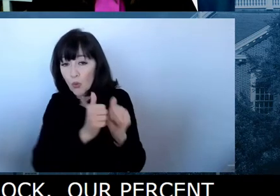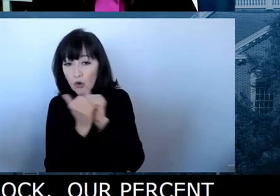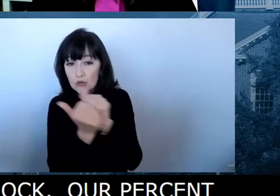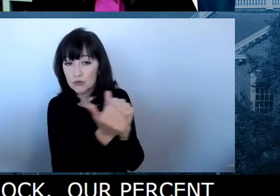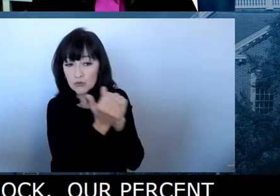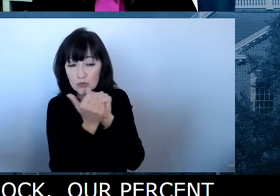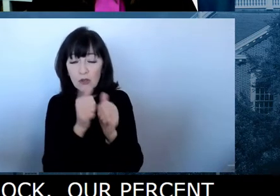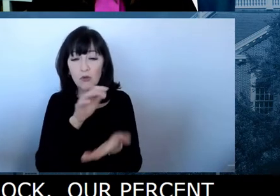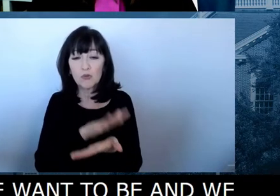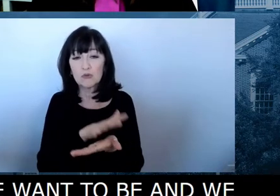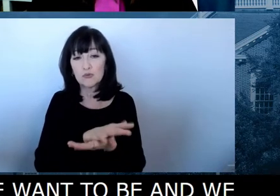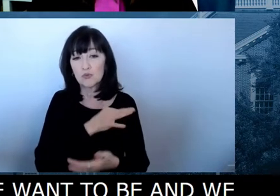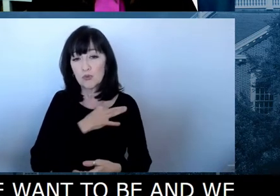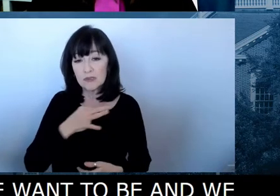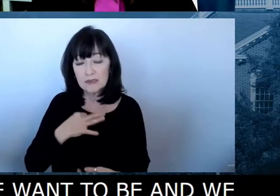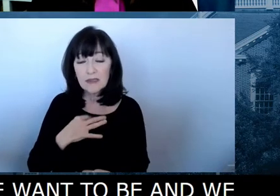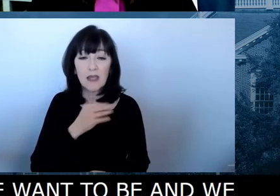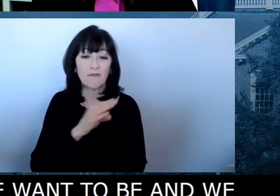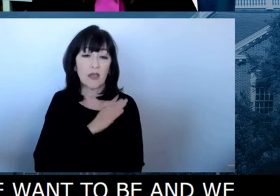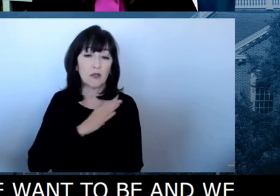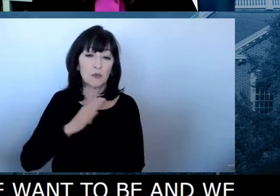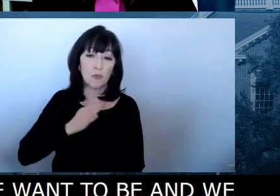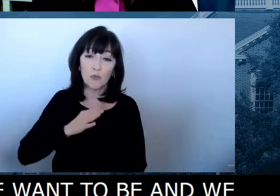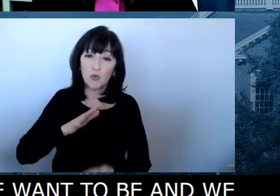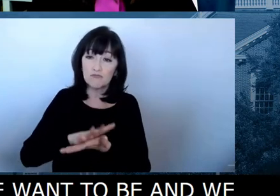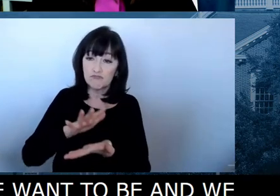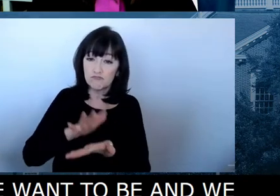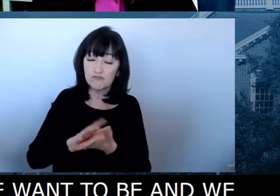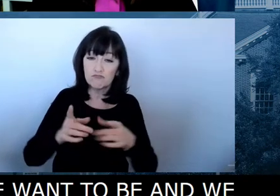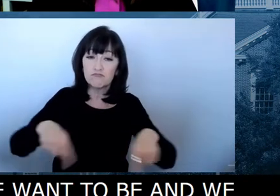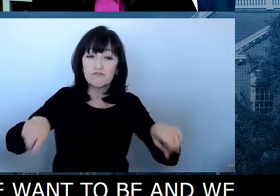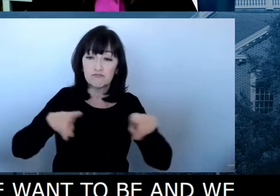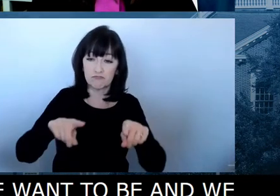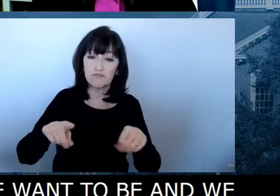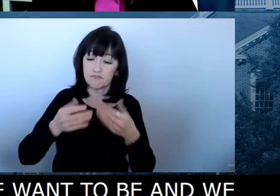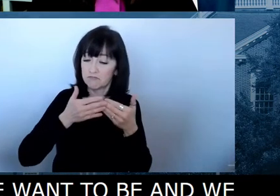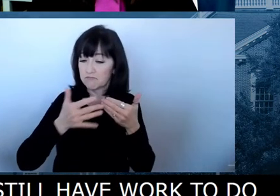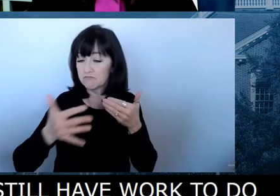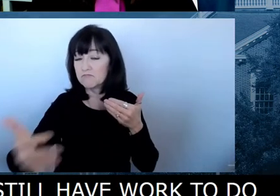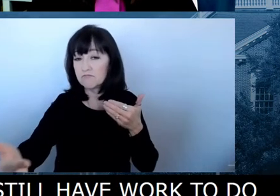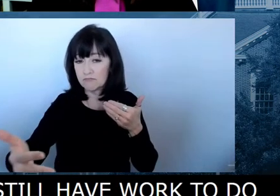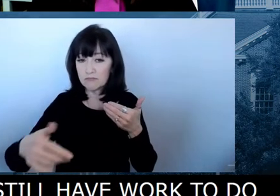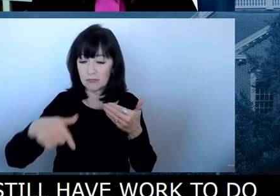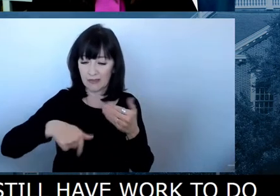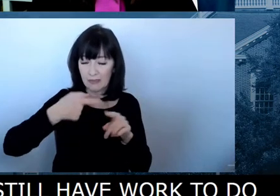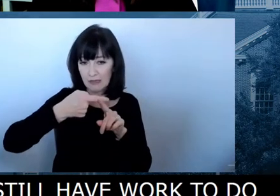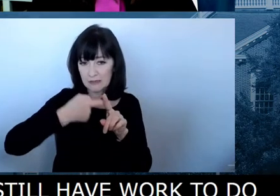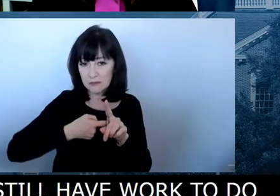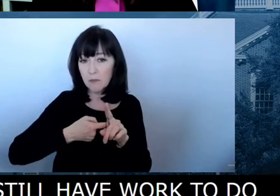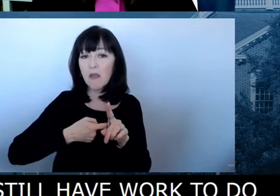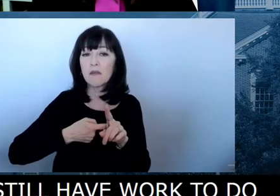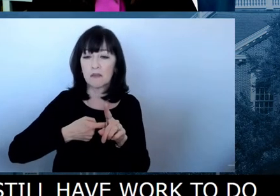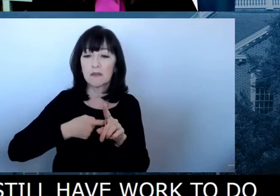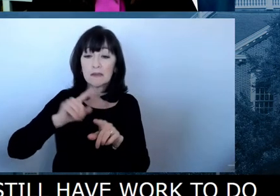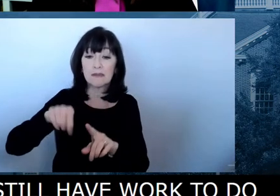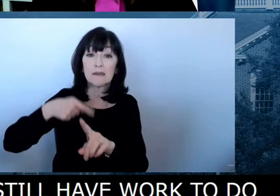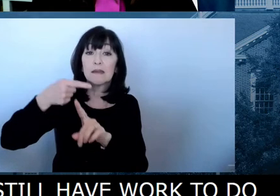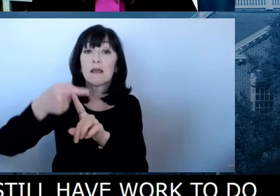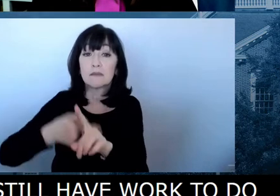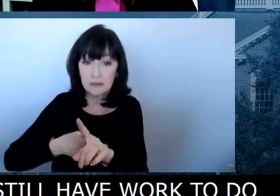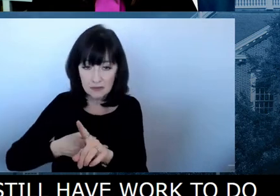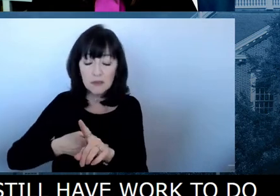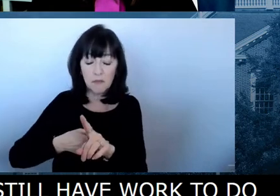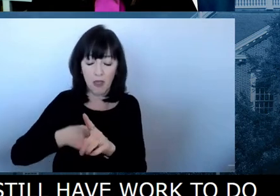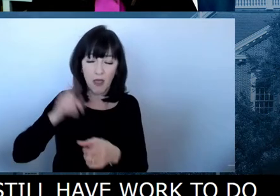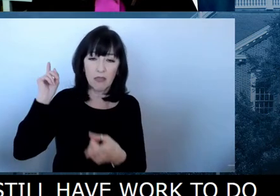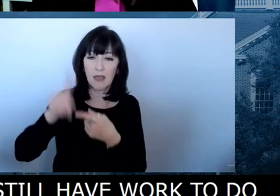and, uh, and board, uh, school boards over the next, uh, uh, end of this month and the next month till the end of, of